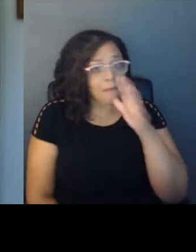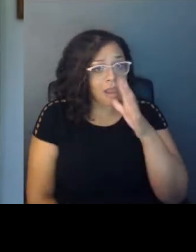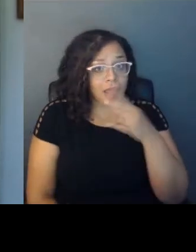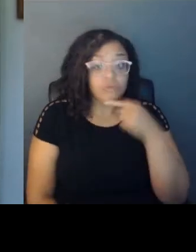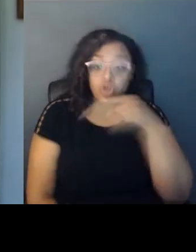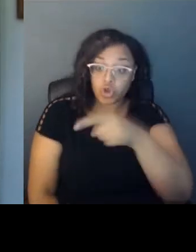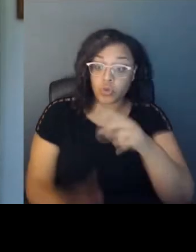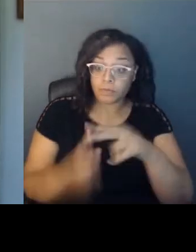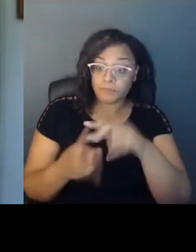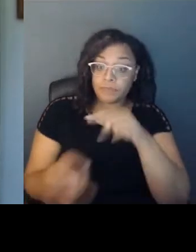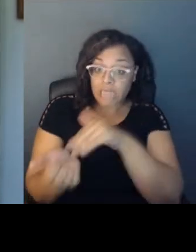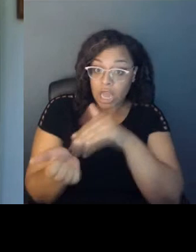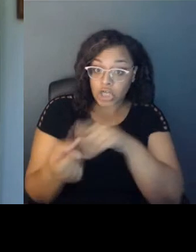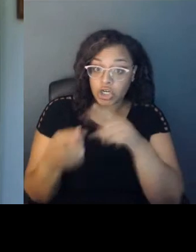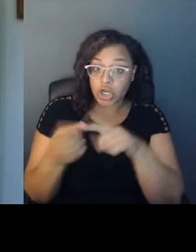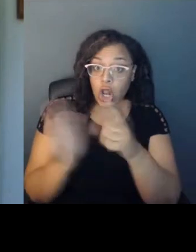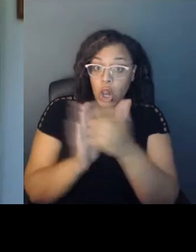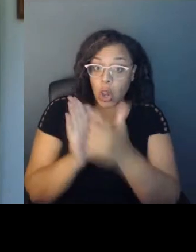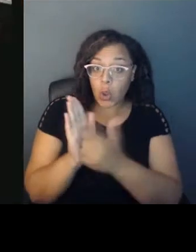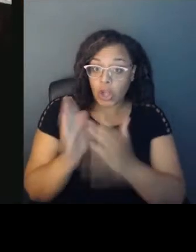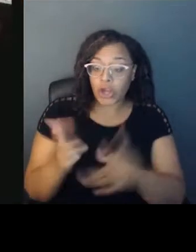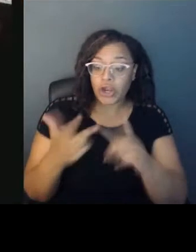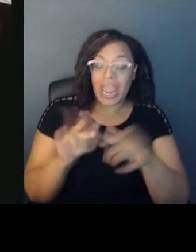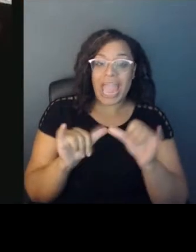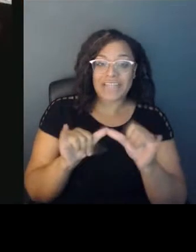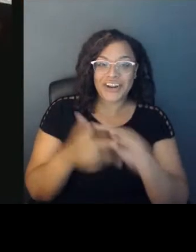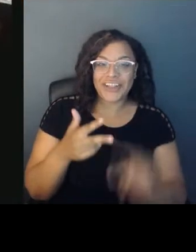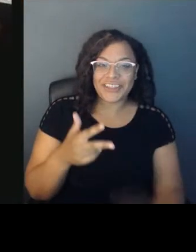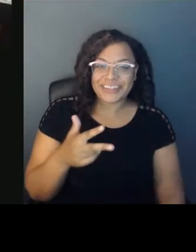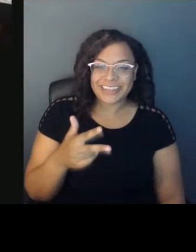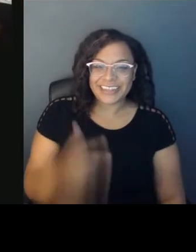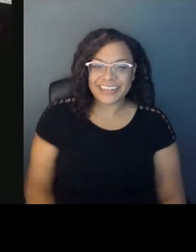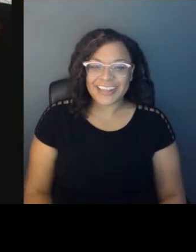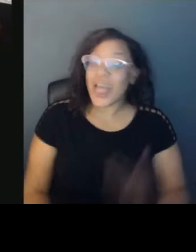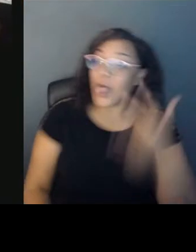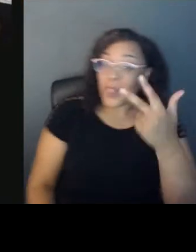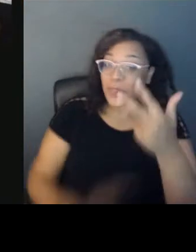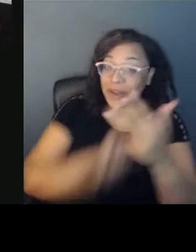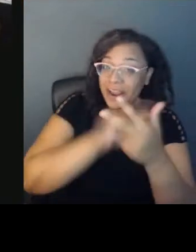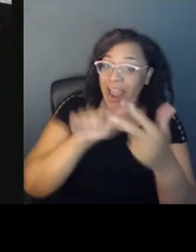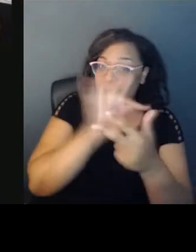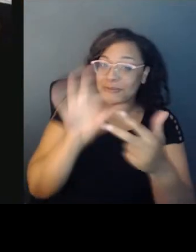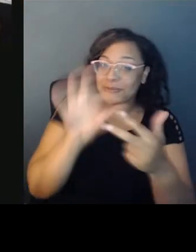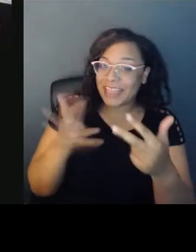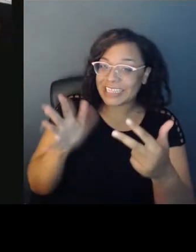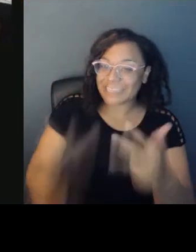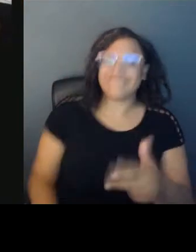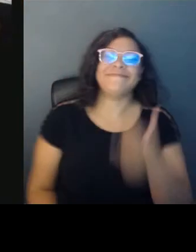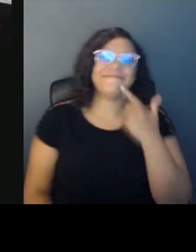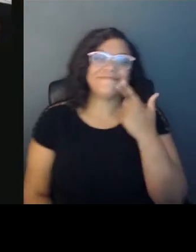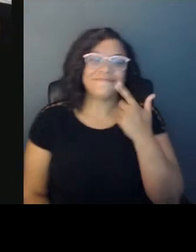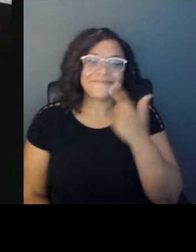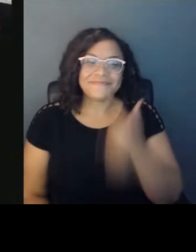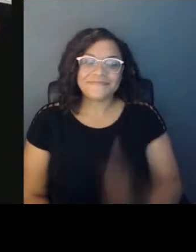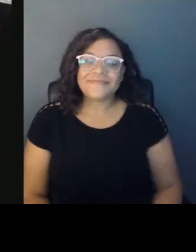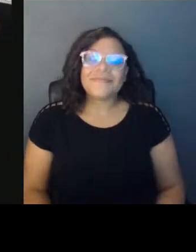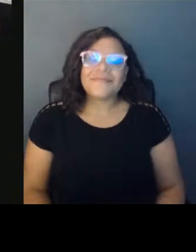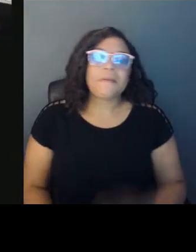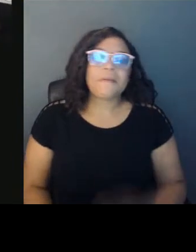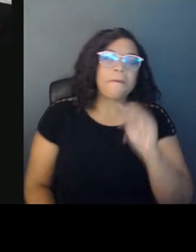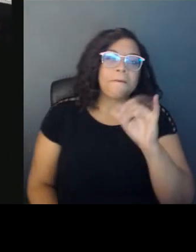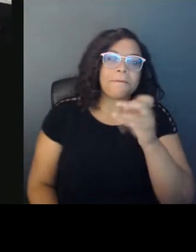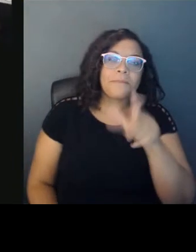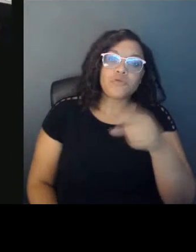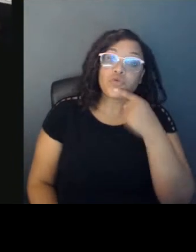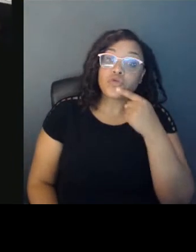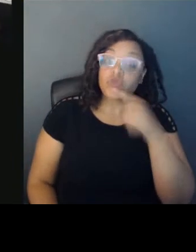an engineer. Those are the three. Well, how do you not let that, you said that you stay angry, you stay ready.